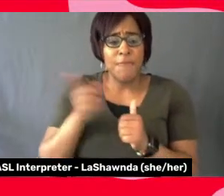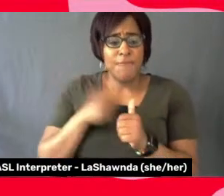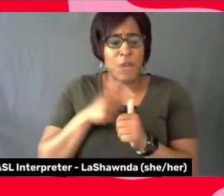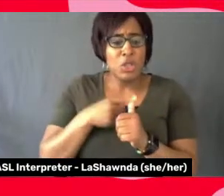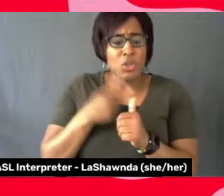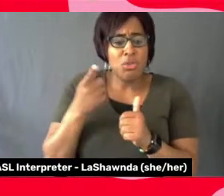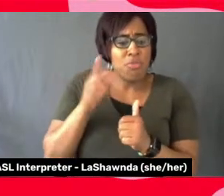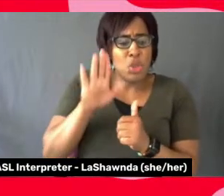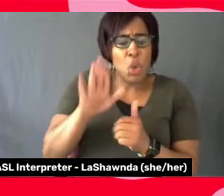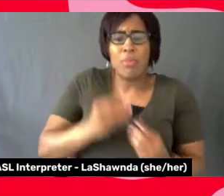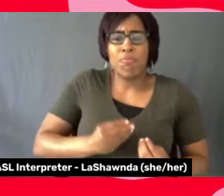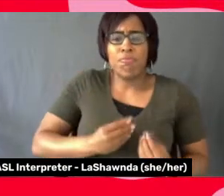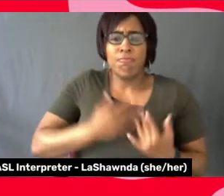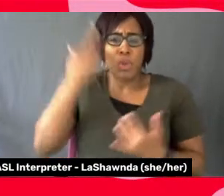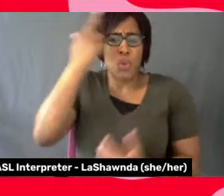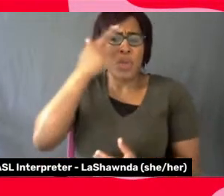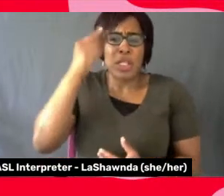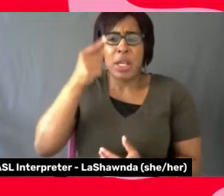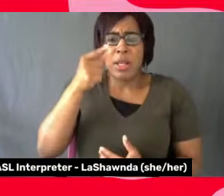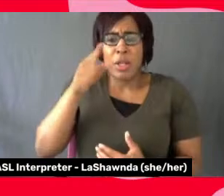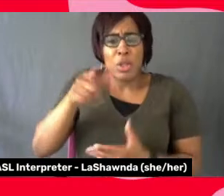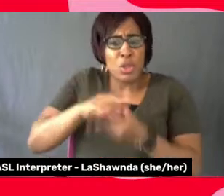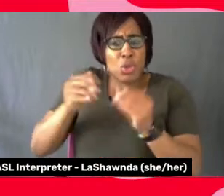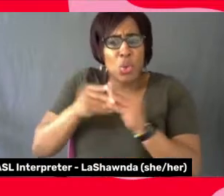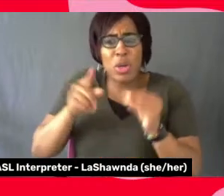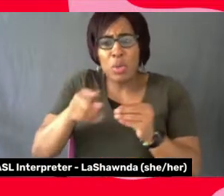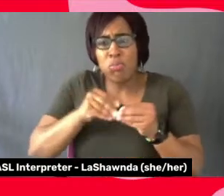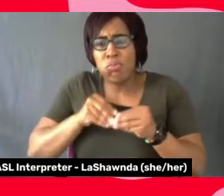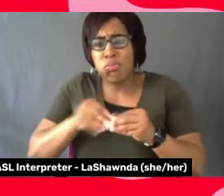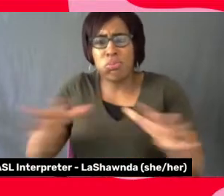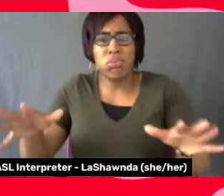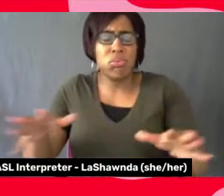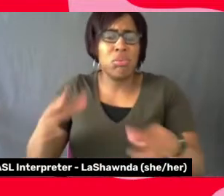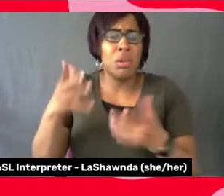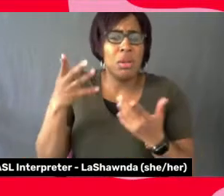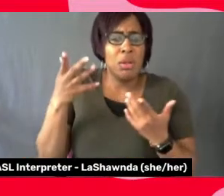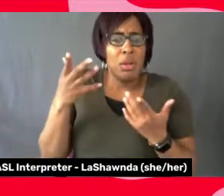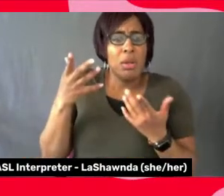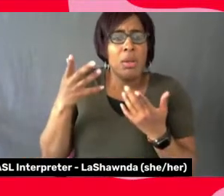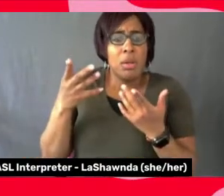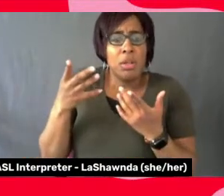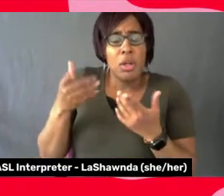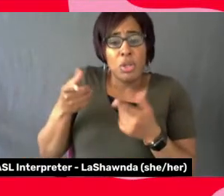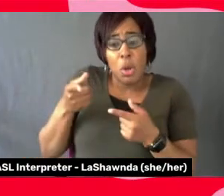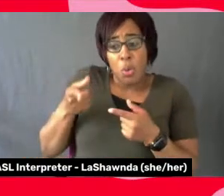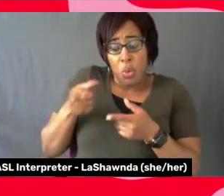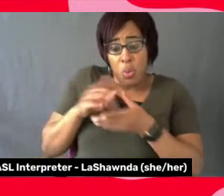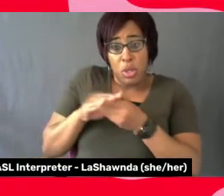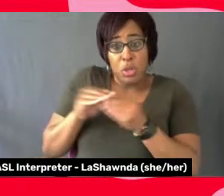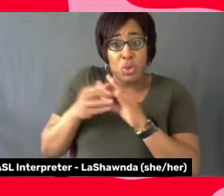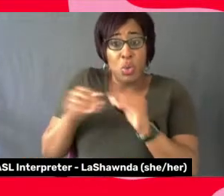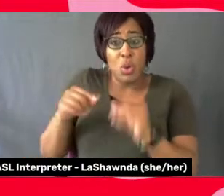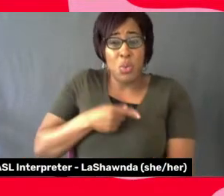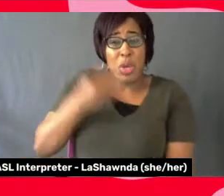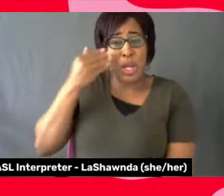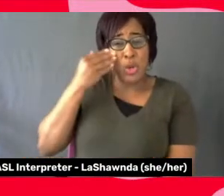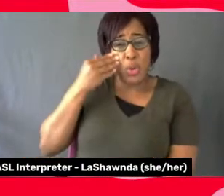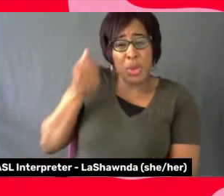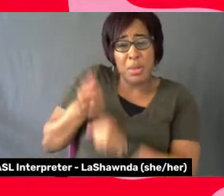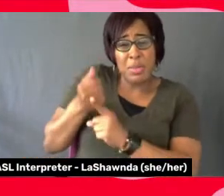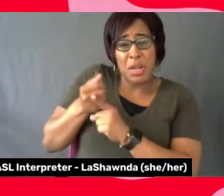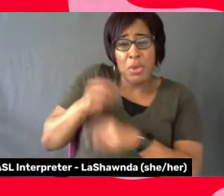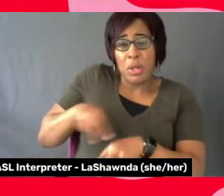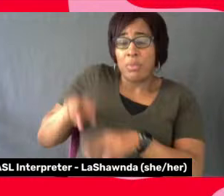telling this story, telling this story about who we know to be such iconic women, as Ms. Ida Kola